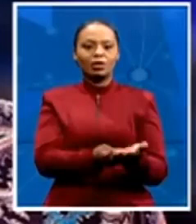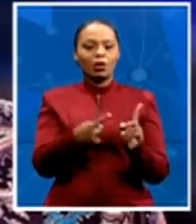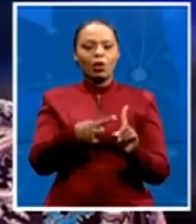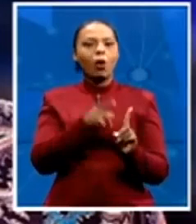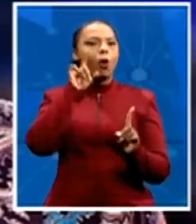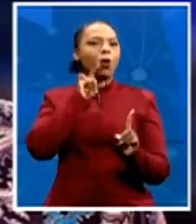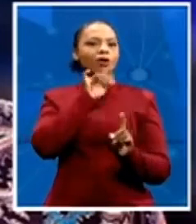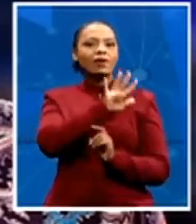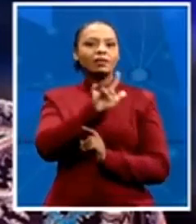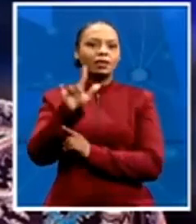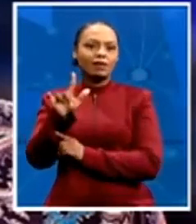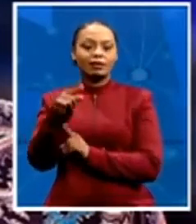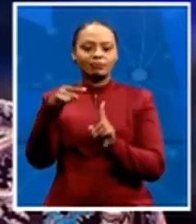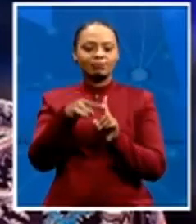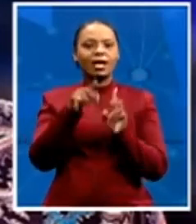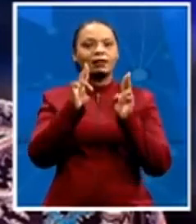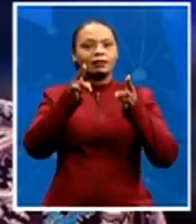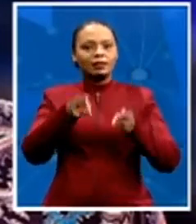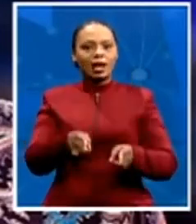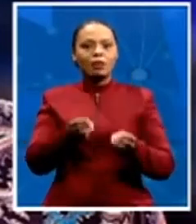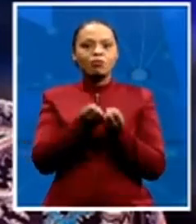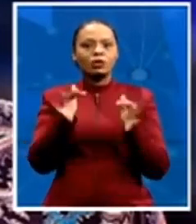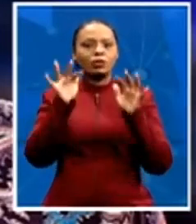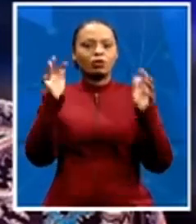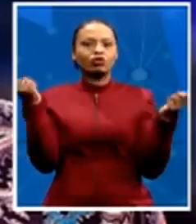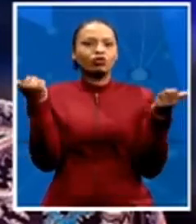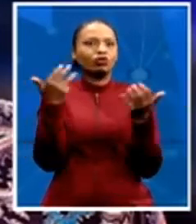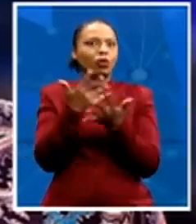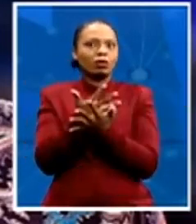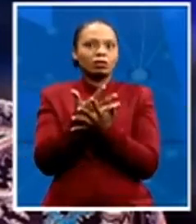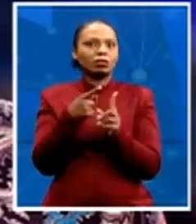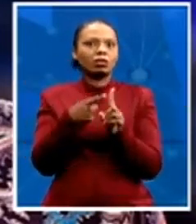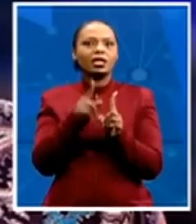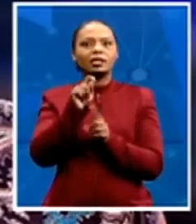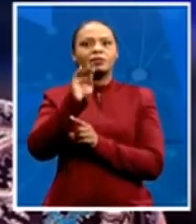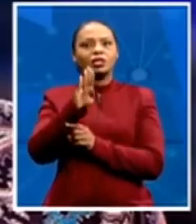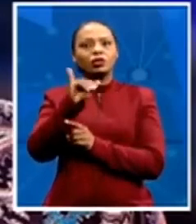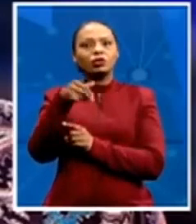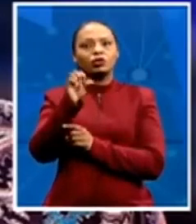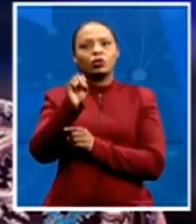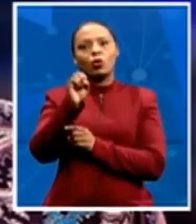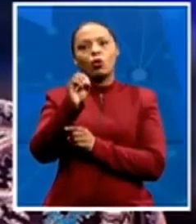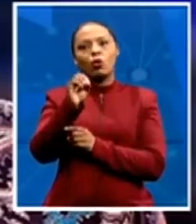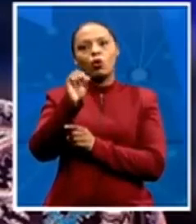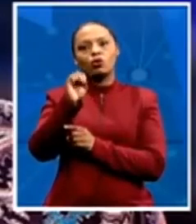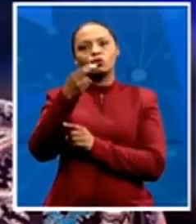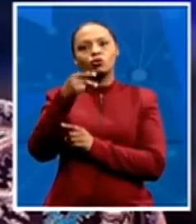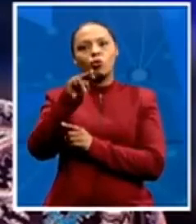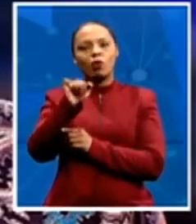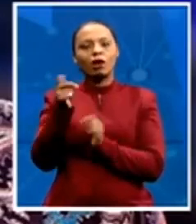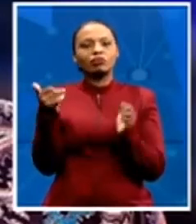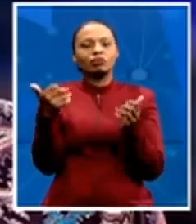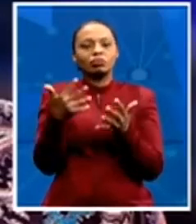as a shock to many. Several people have been expressing their thoughts on social media, and the cause of his death is not